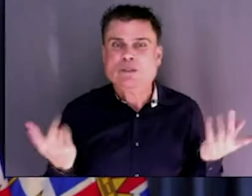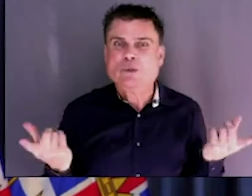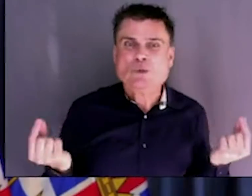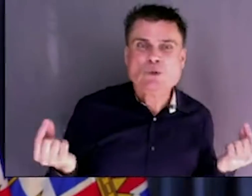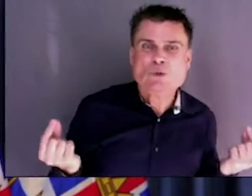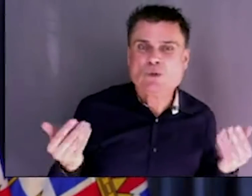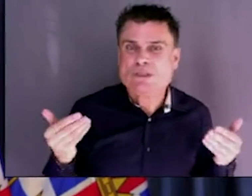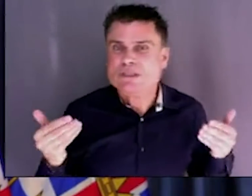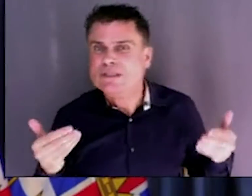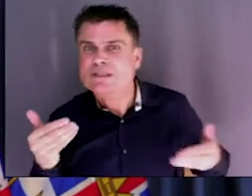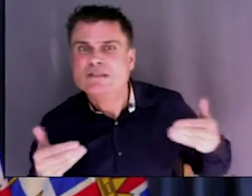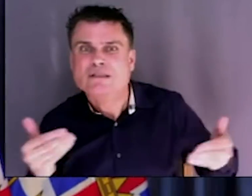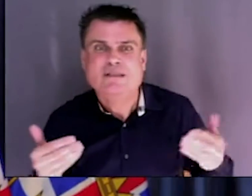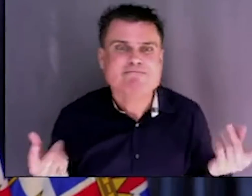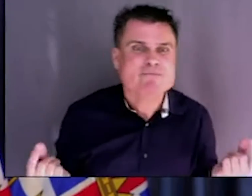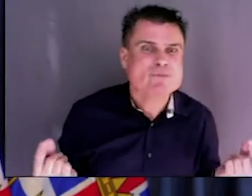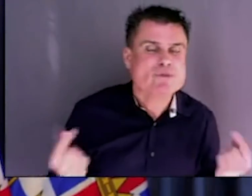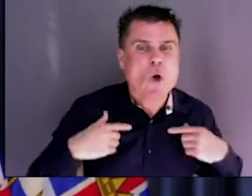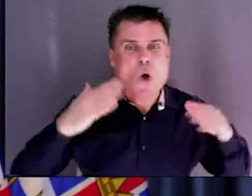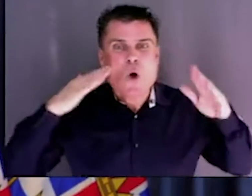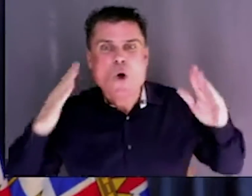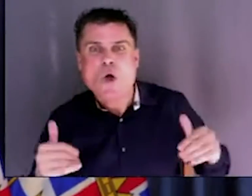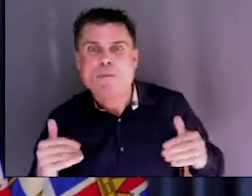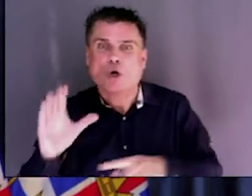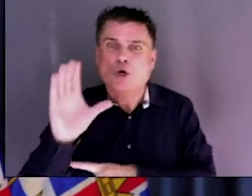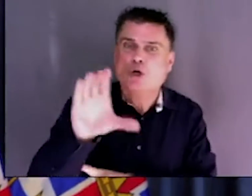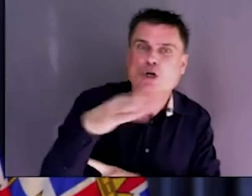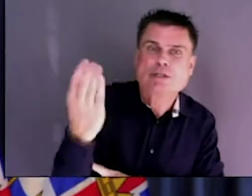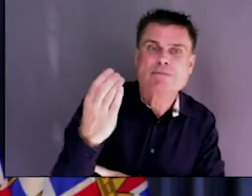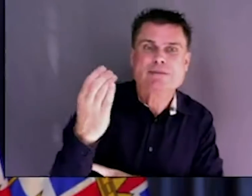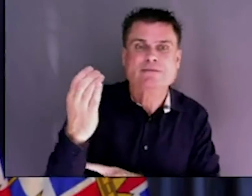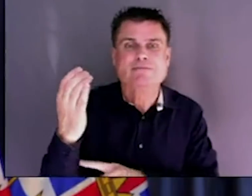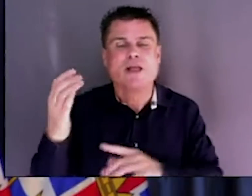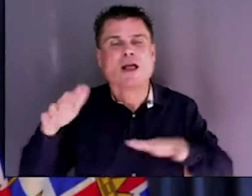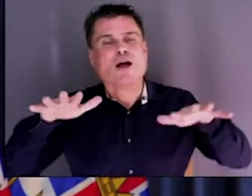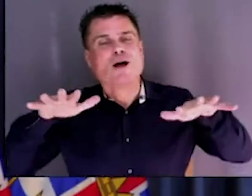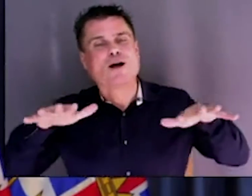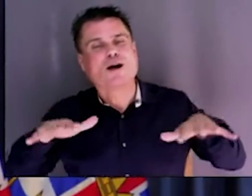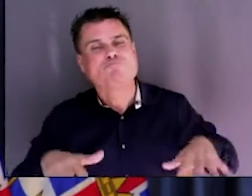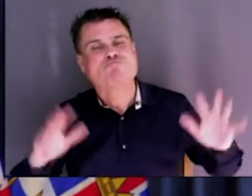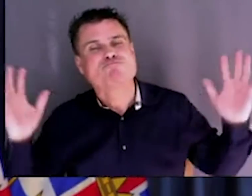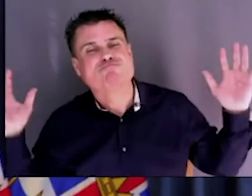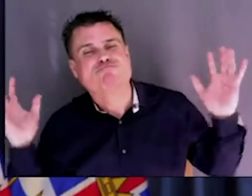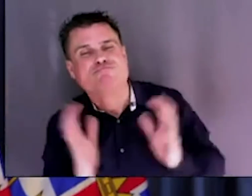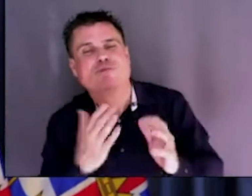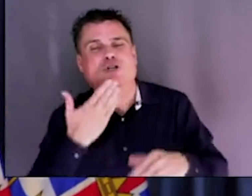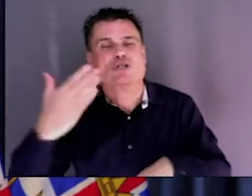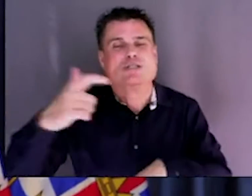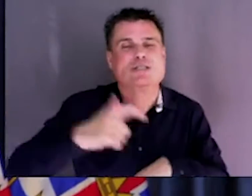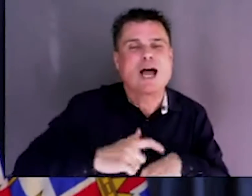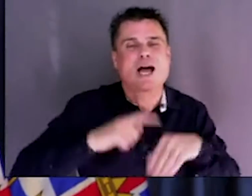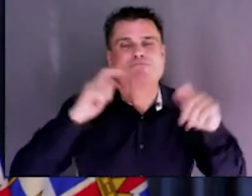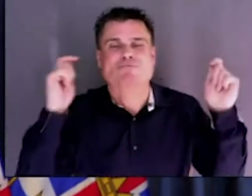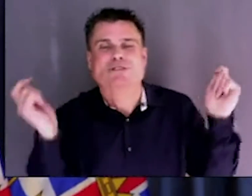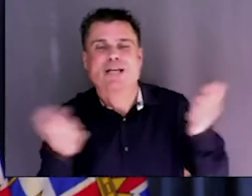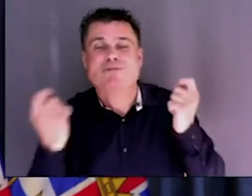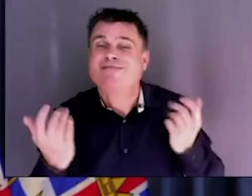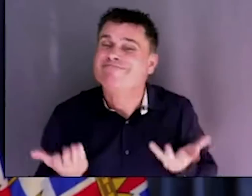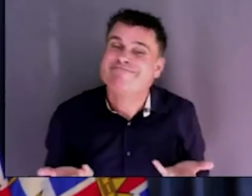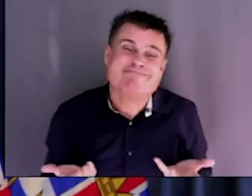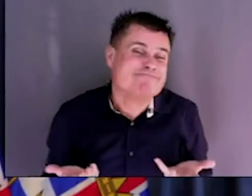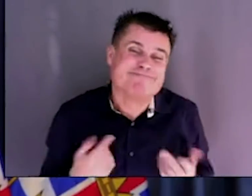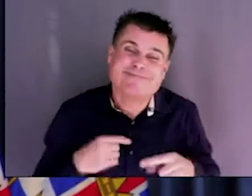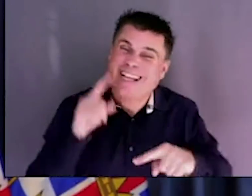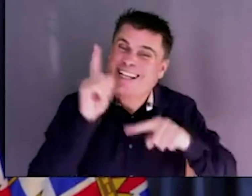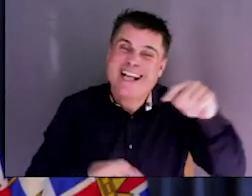to the Christmas break and to perhaps a celebration of a new year. I can't give an answer on that right now other than to say